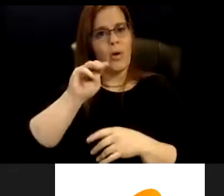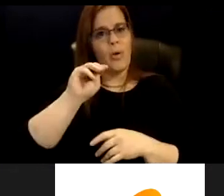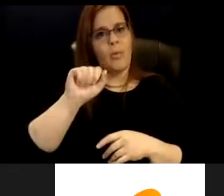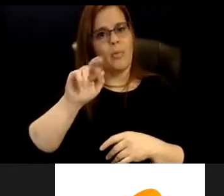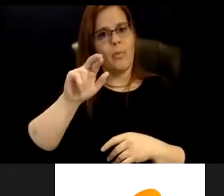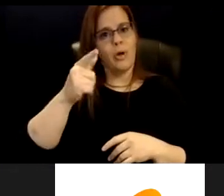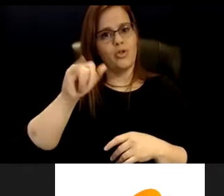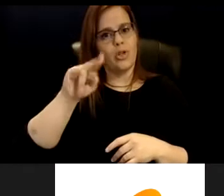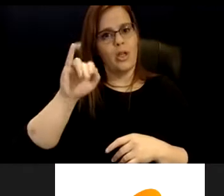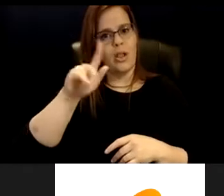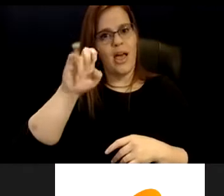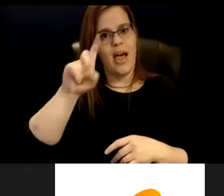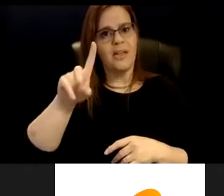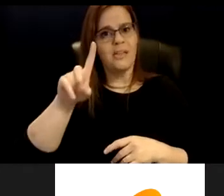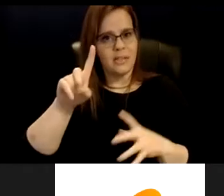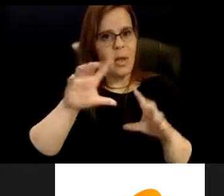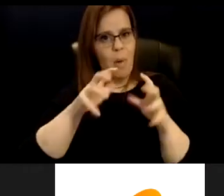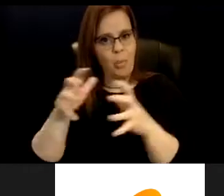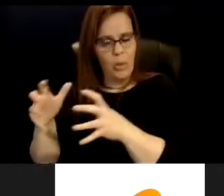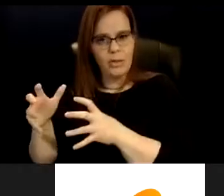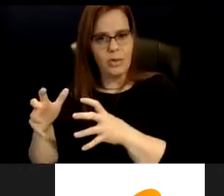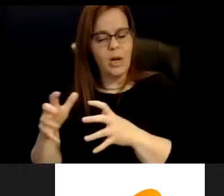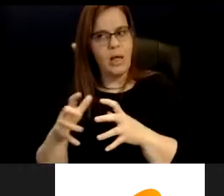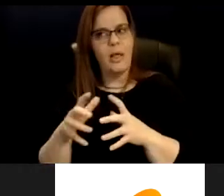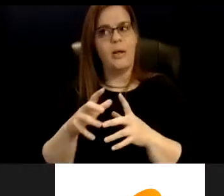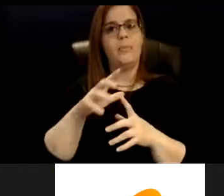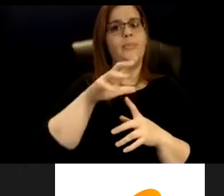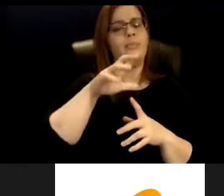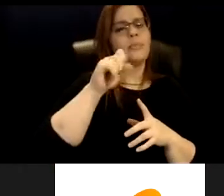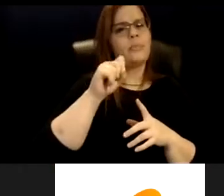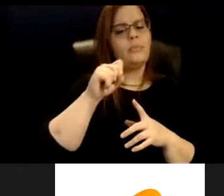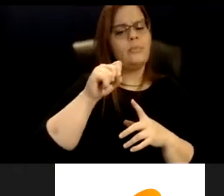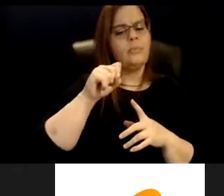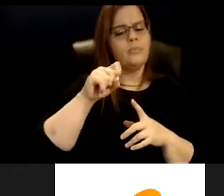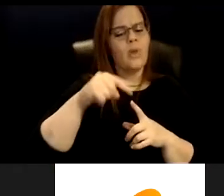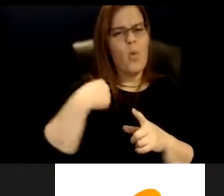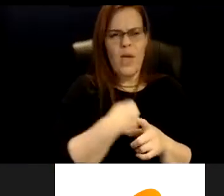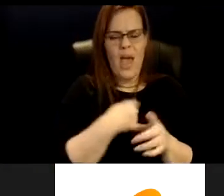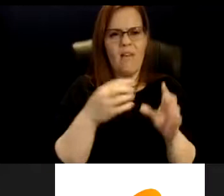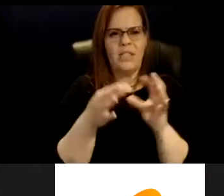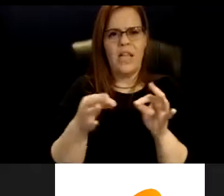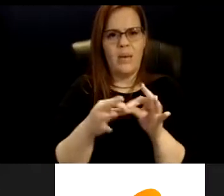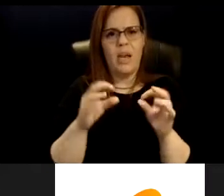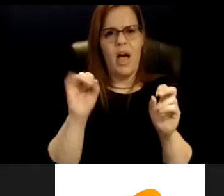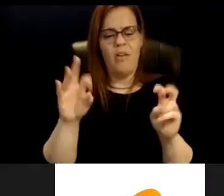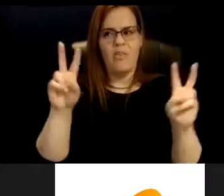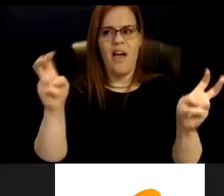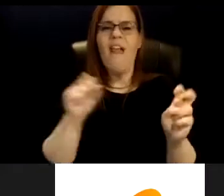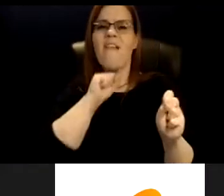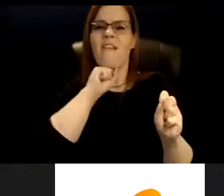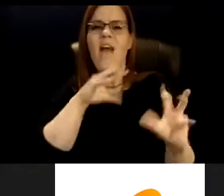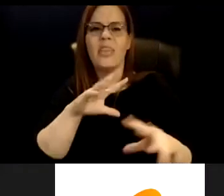independent living has a statement, nothing about us without us. And, and really, frankly, that's what we're asking for is to